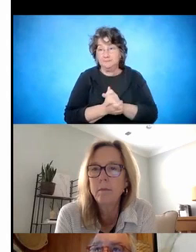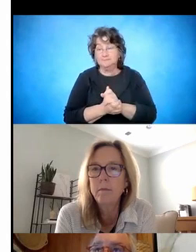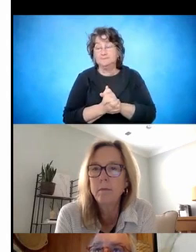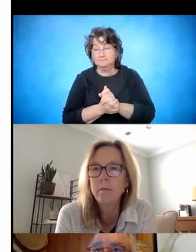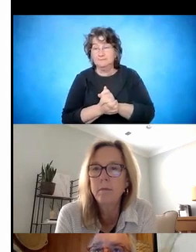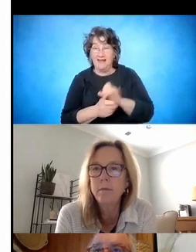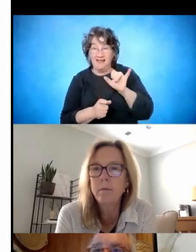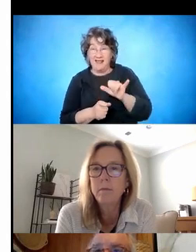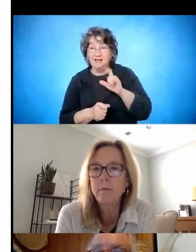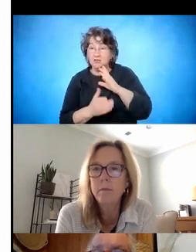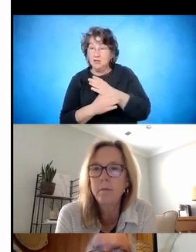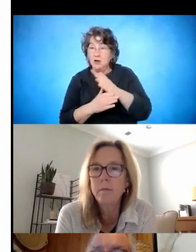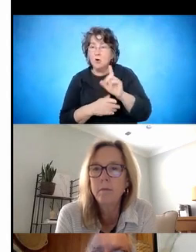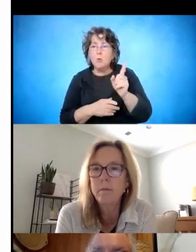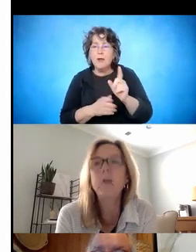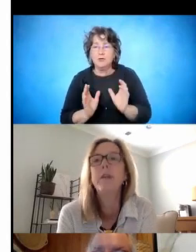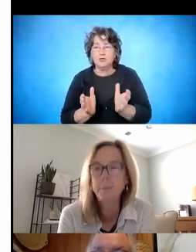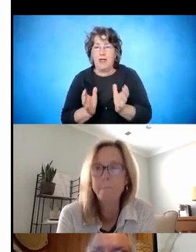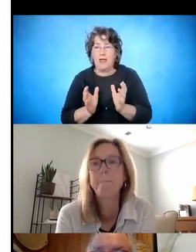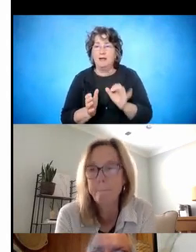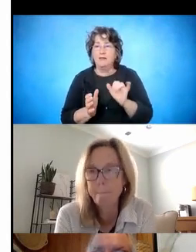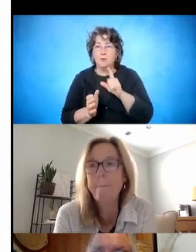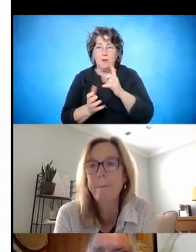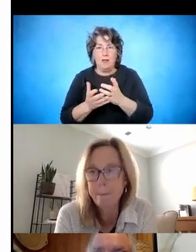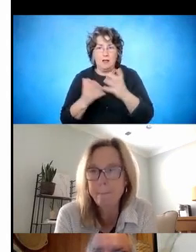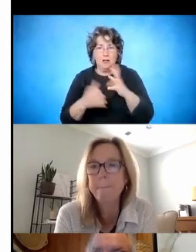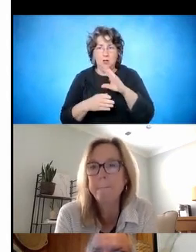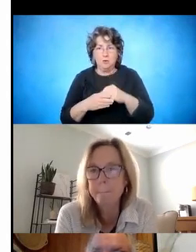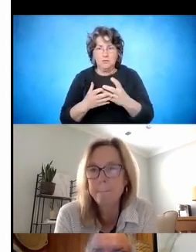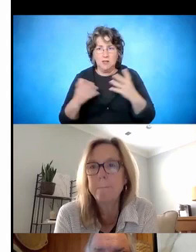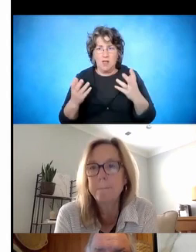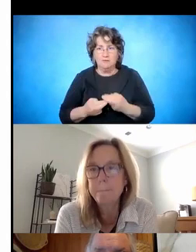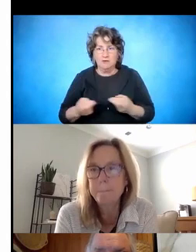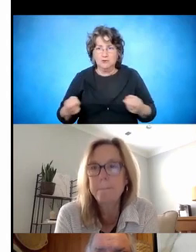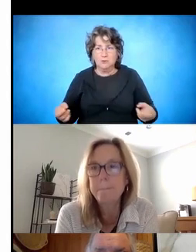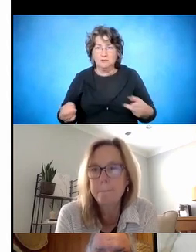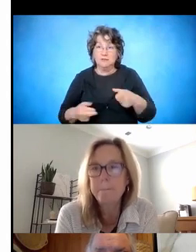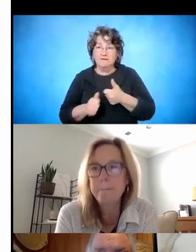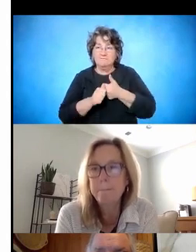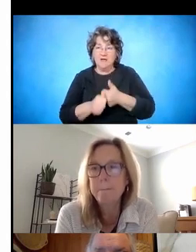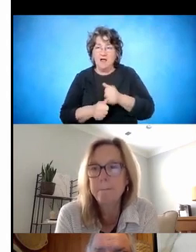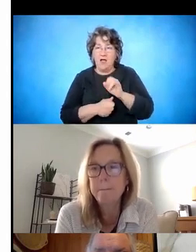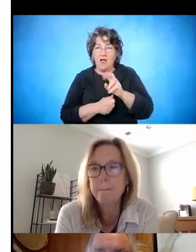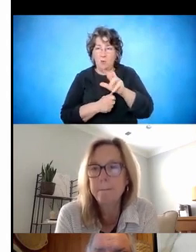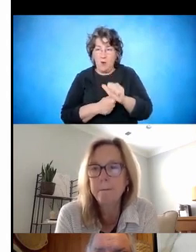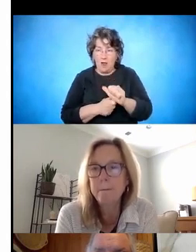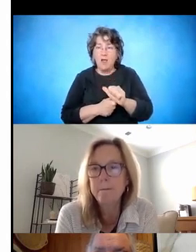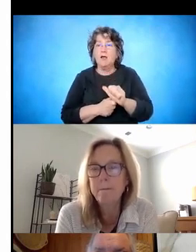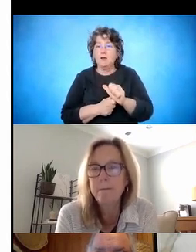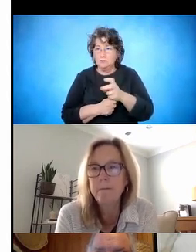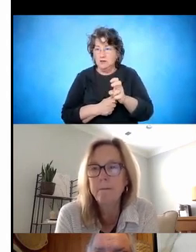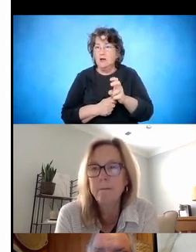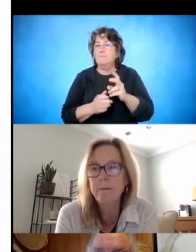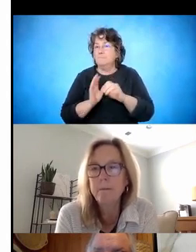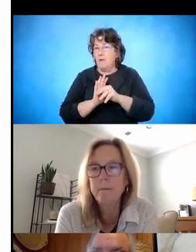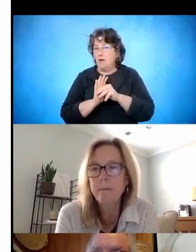that follows our Iowa transition model. And so each step of the model, it takes you through how you would do that live, but then